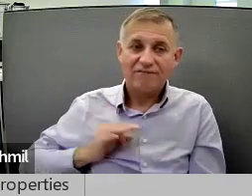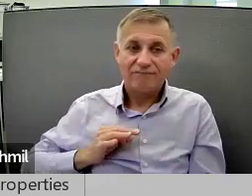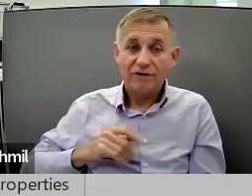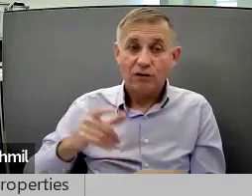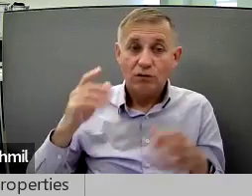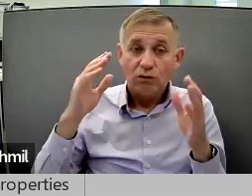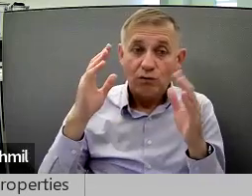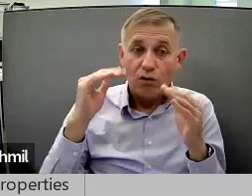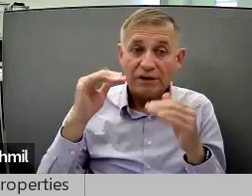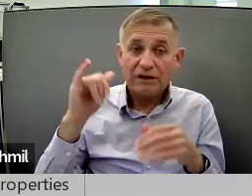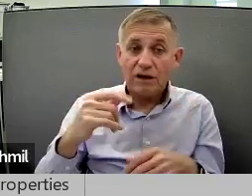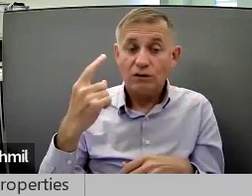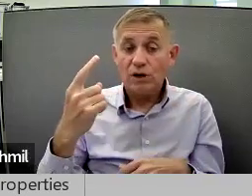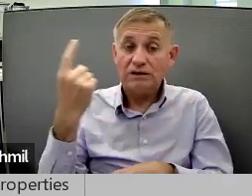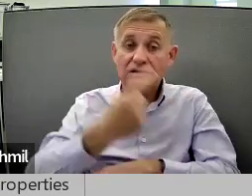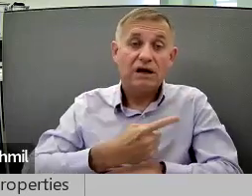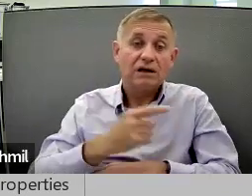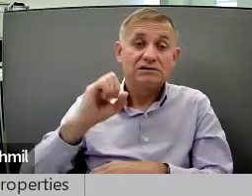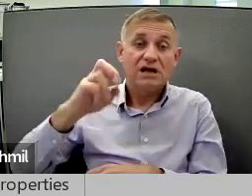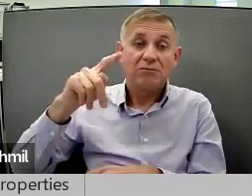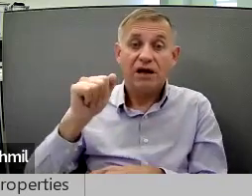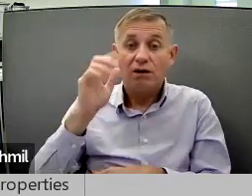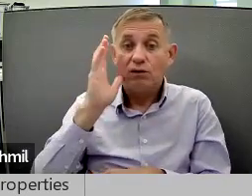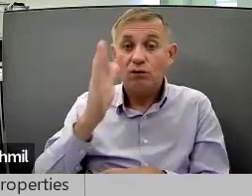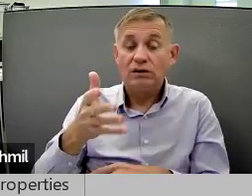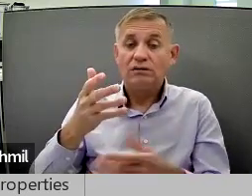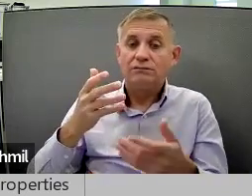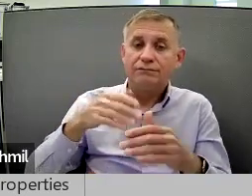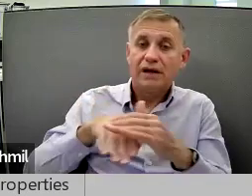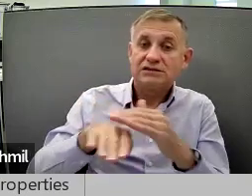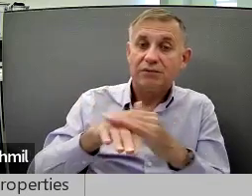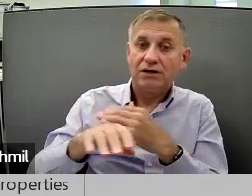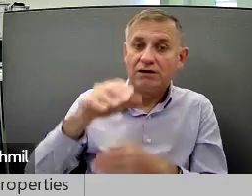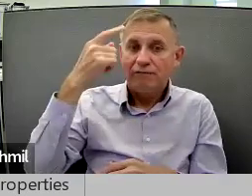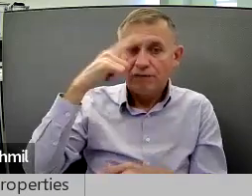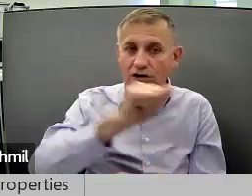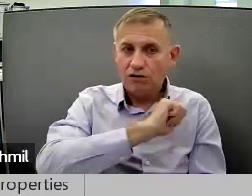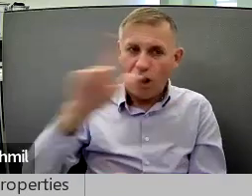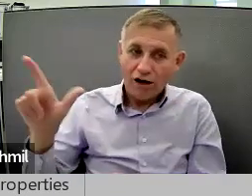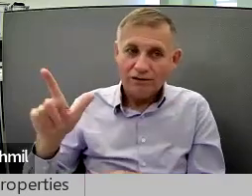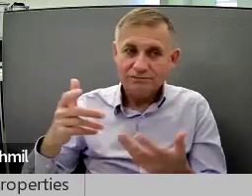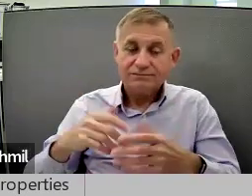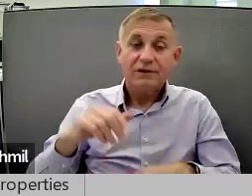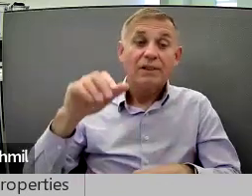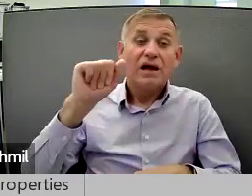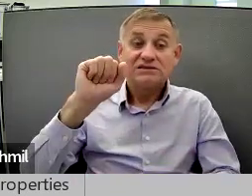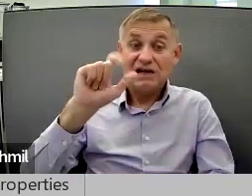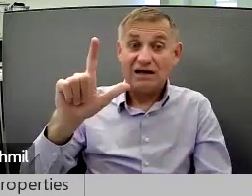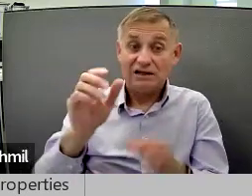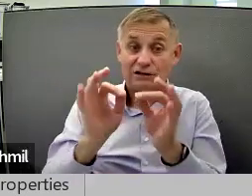staff in hopes that one day SEPTA will be accessible for all.